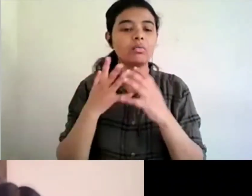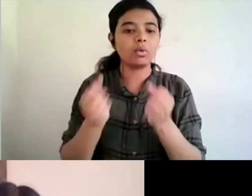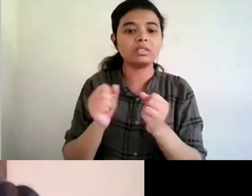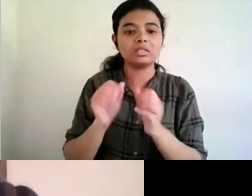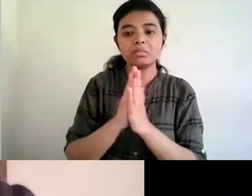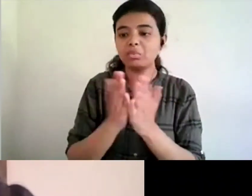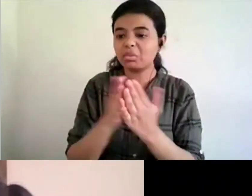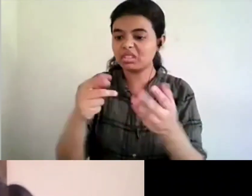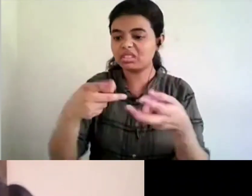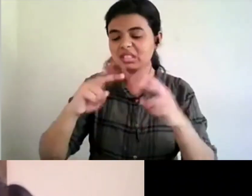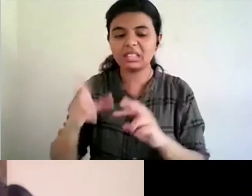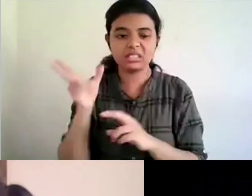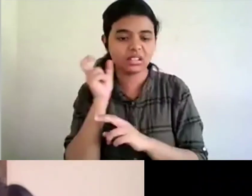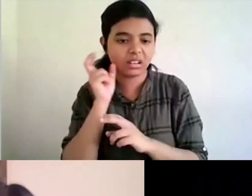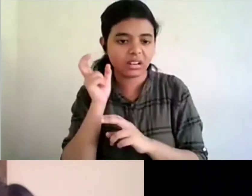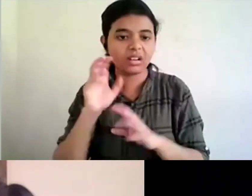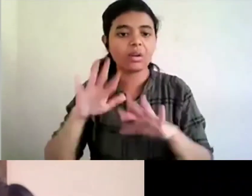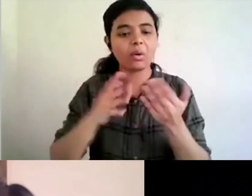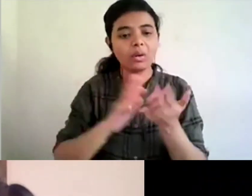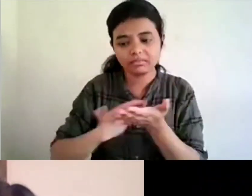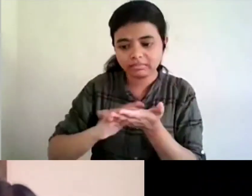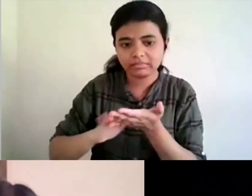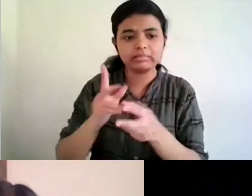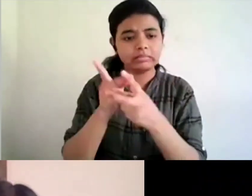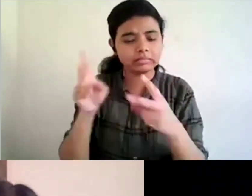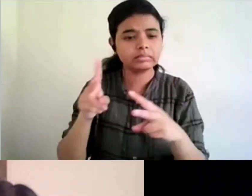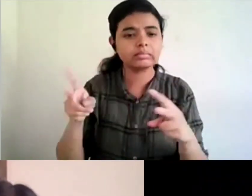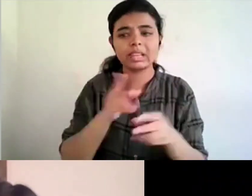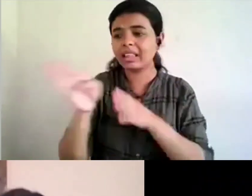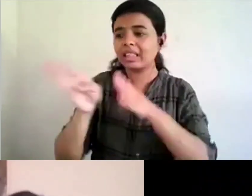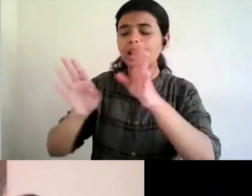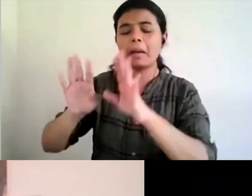or other options to access the resources material